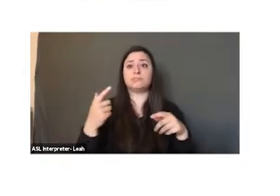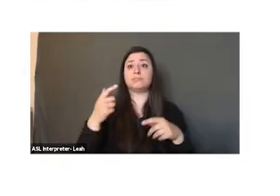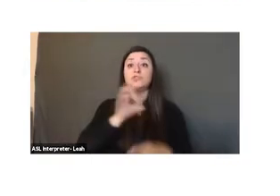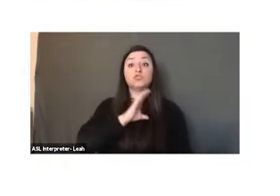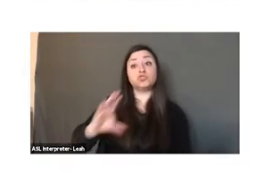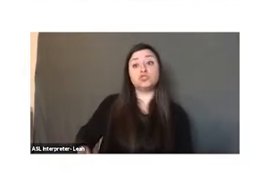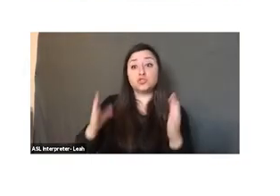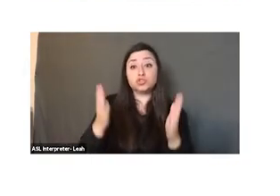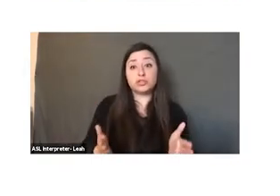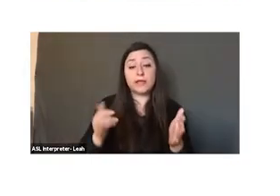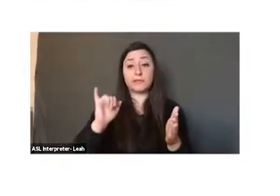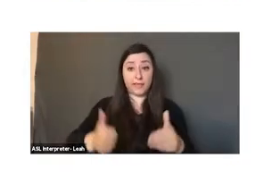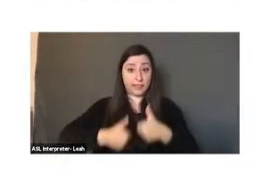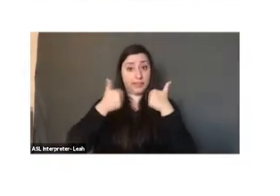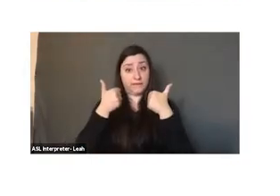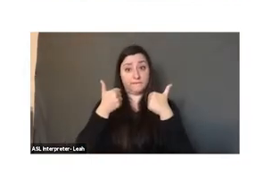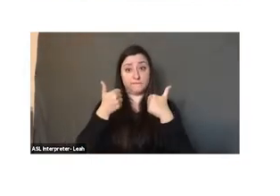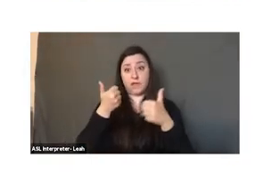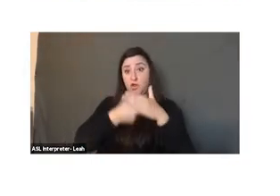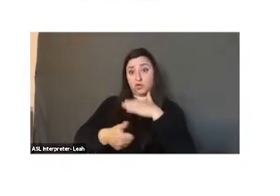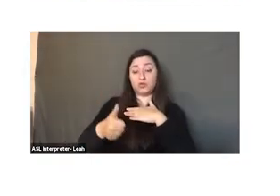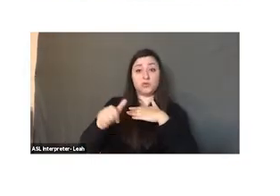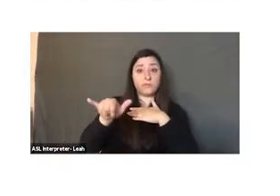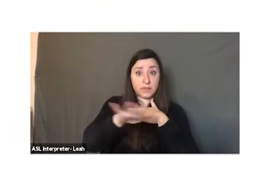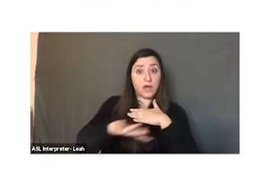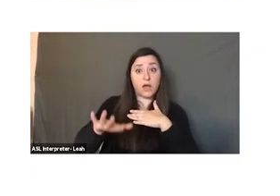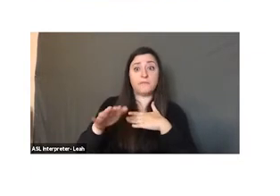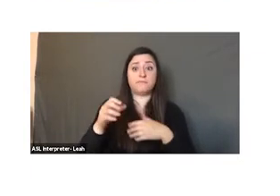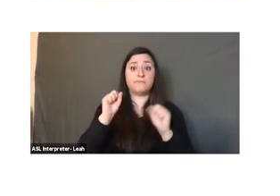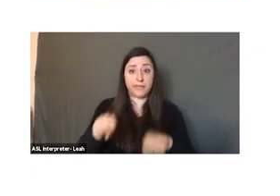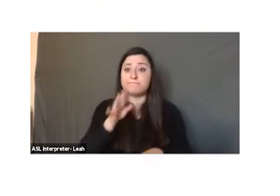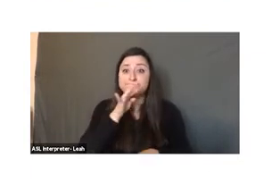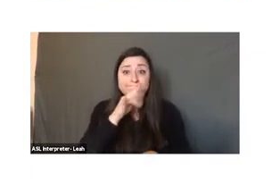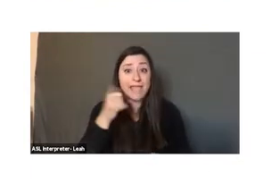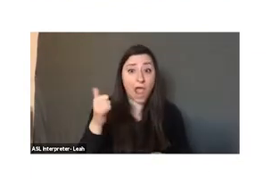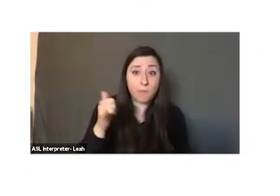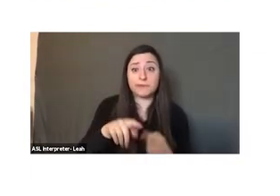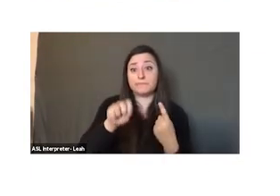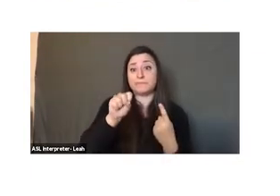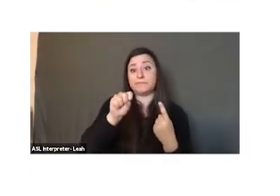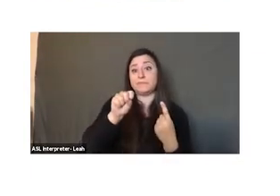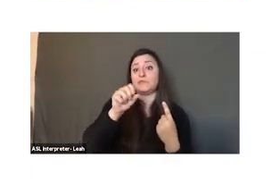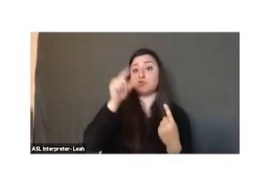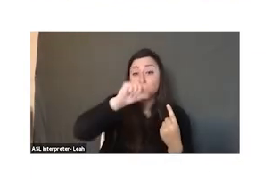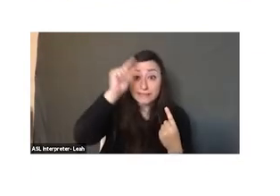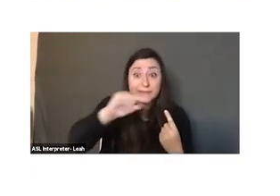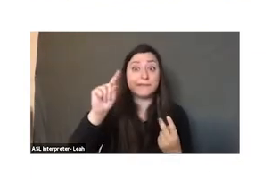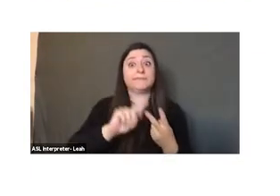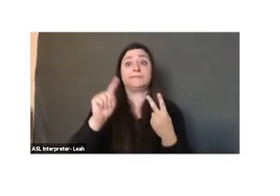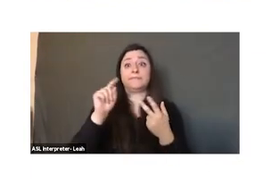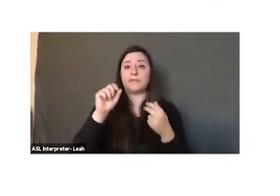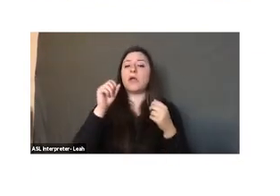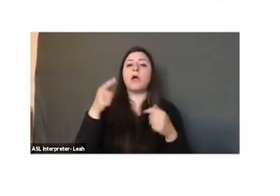The Christians that lived under Arab rule, who were fluent both in Arabic, Syriac, and Greek, were the main